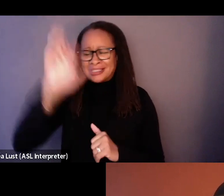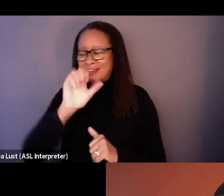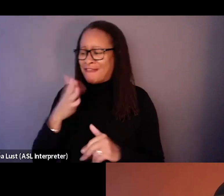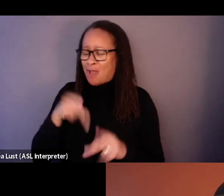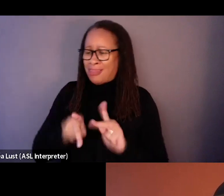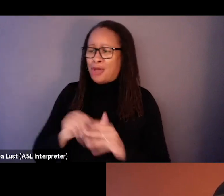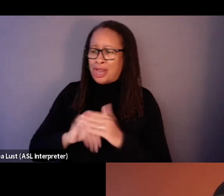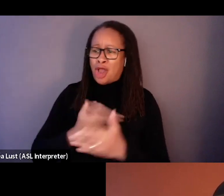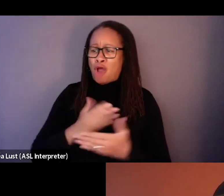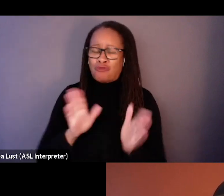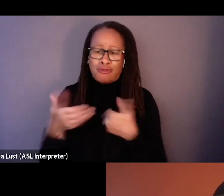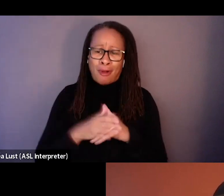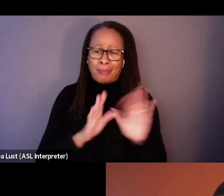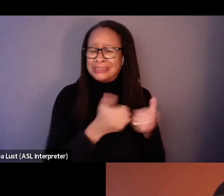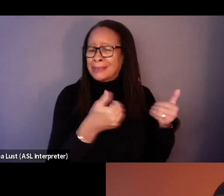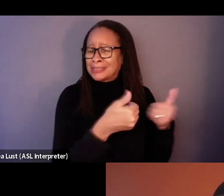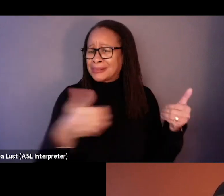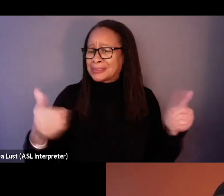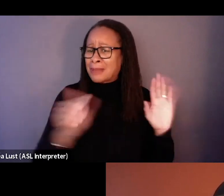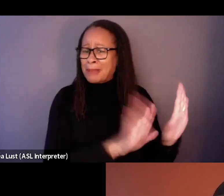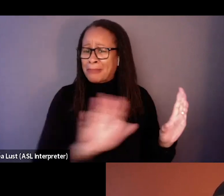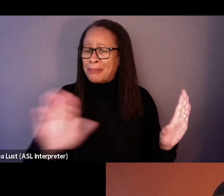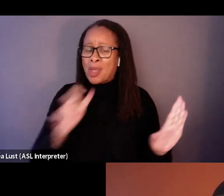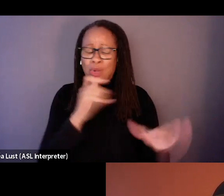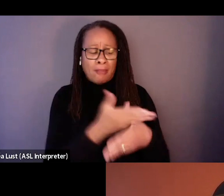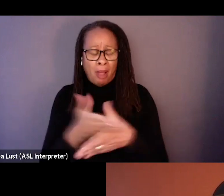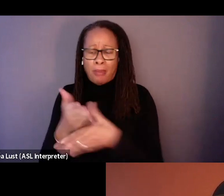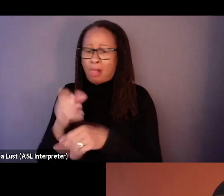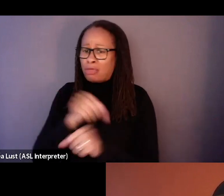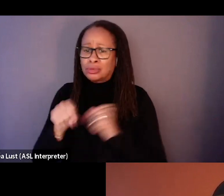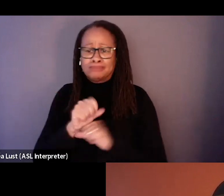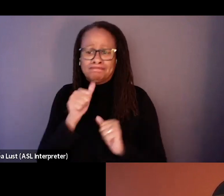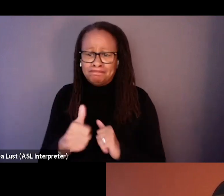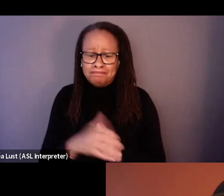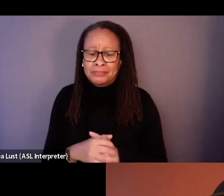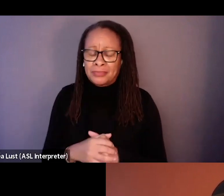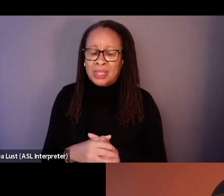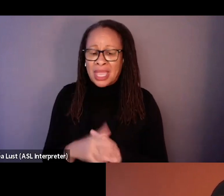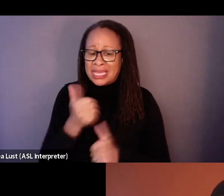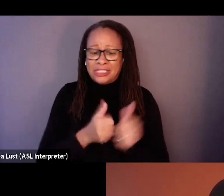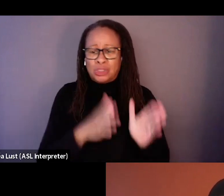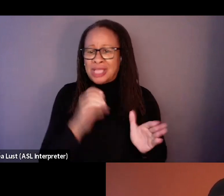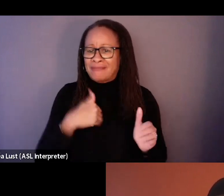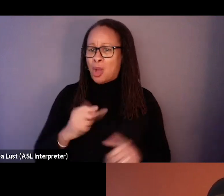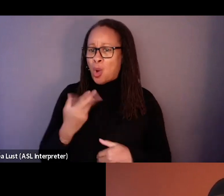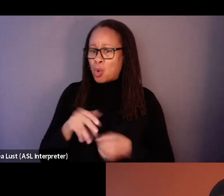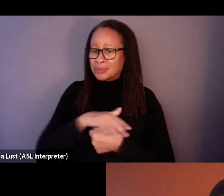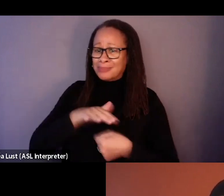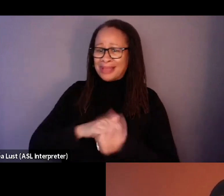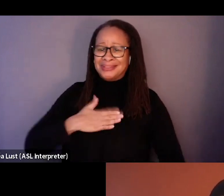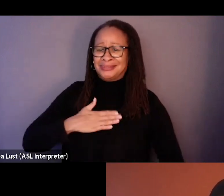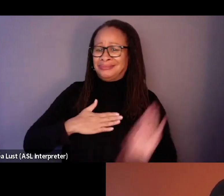uh, but we had like, you know, so we never disturbed each other as, as, you know, at home, each one had his own, like, you know, space,